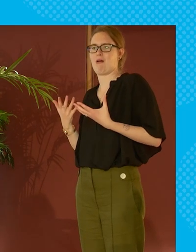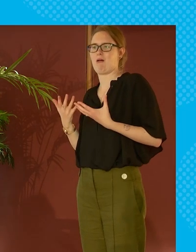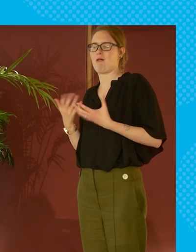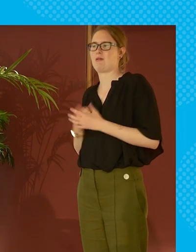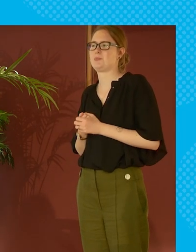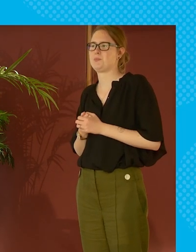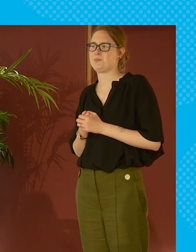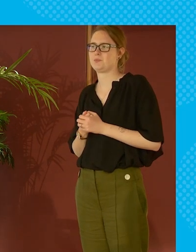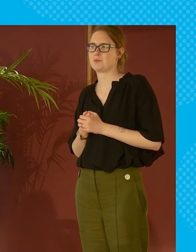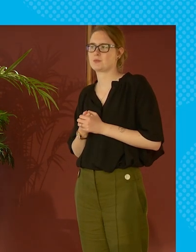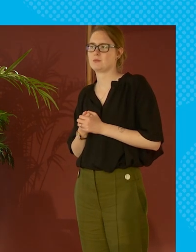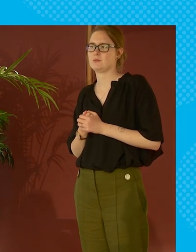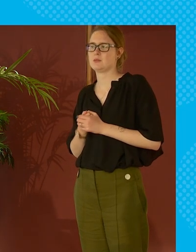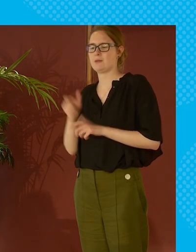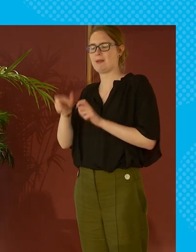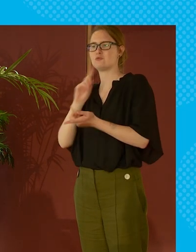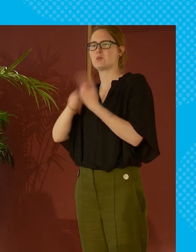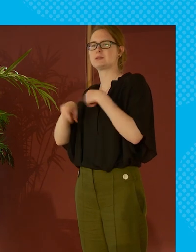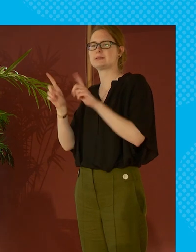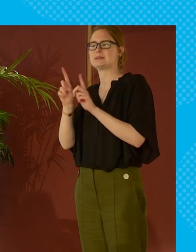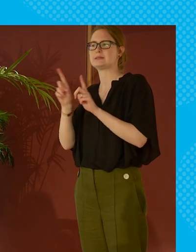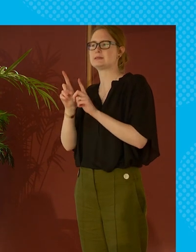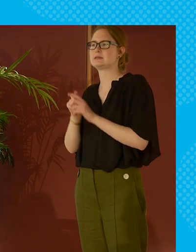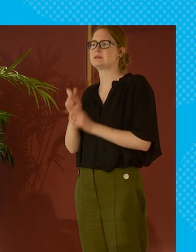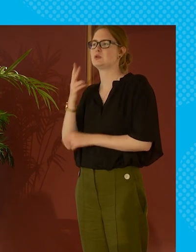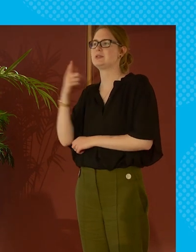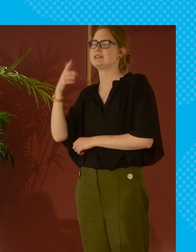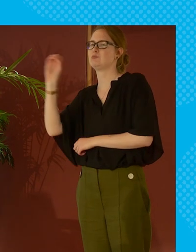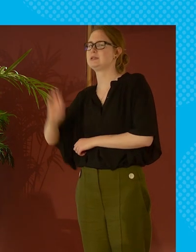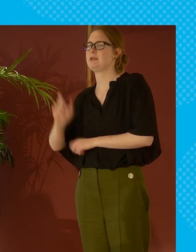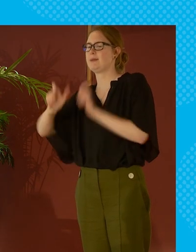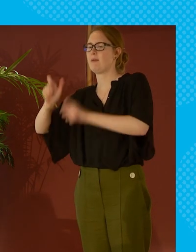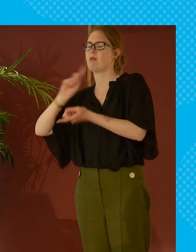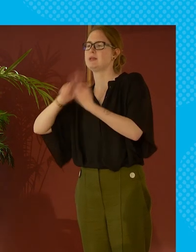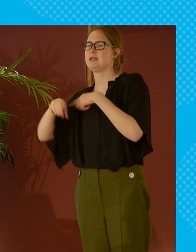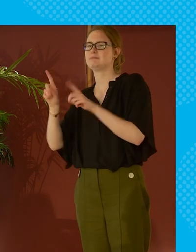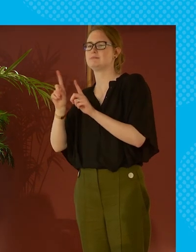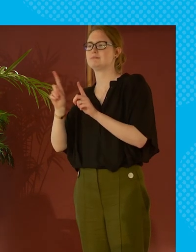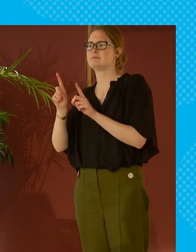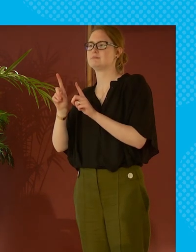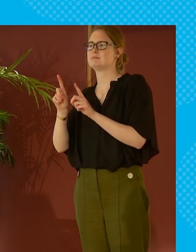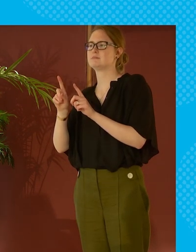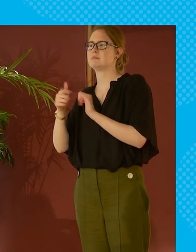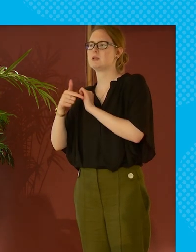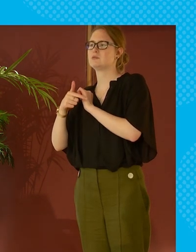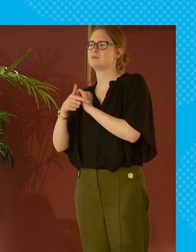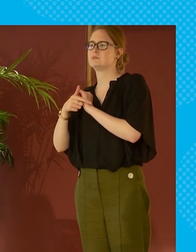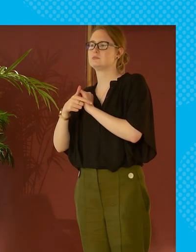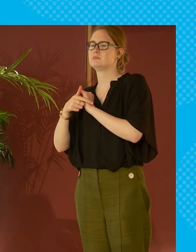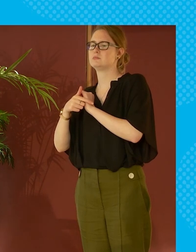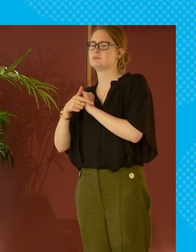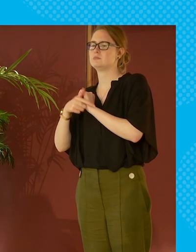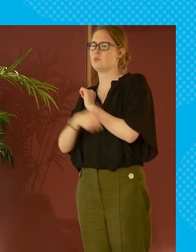the definition of poverty and people said that uh there's only 27 percent i think that said that the poor deserve